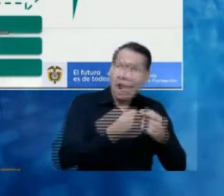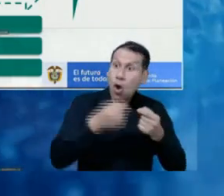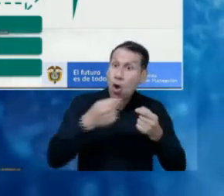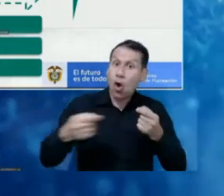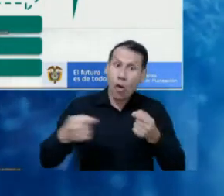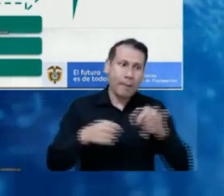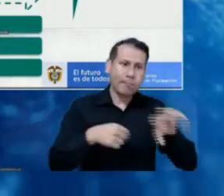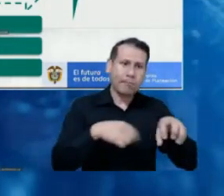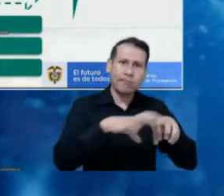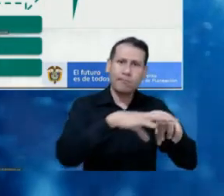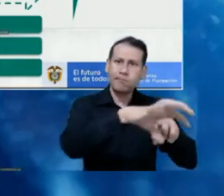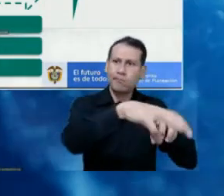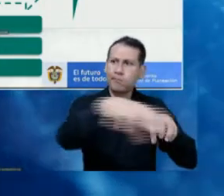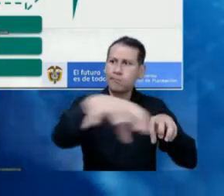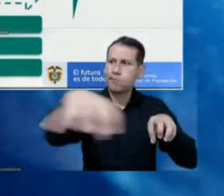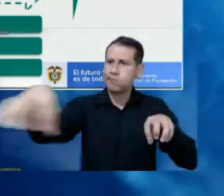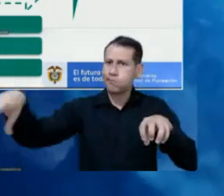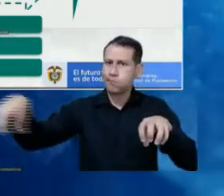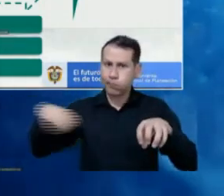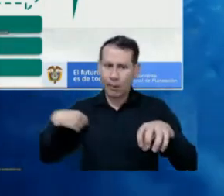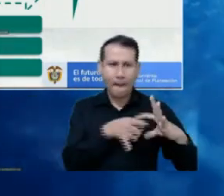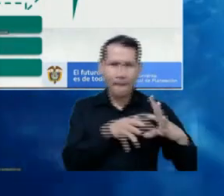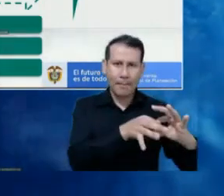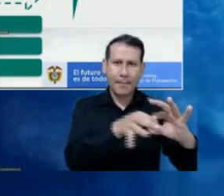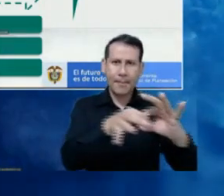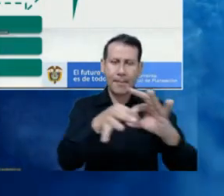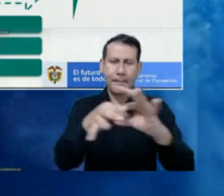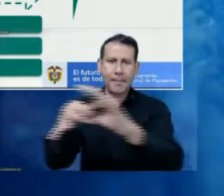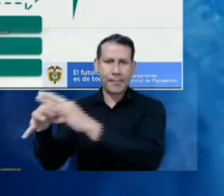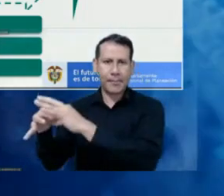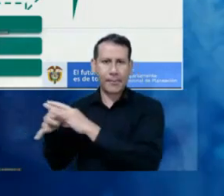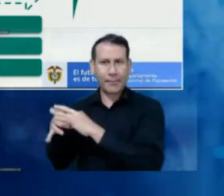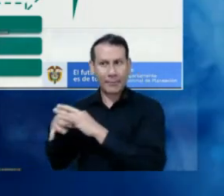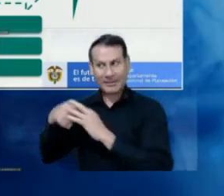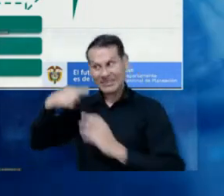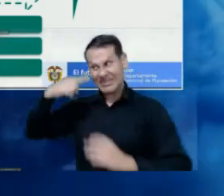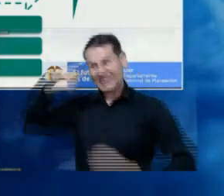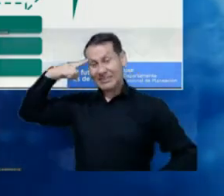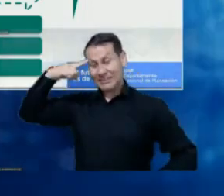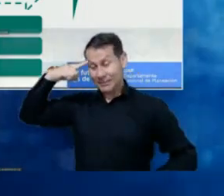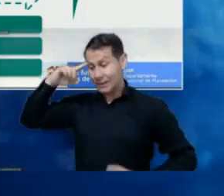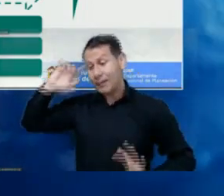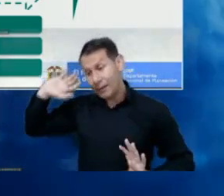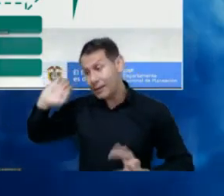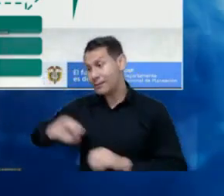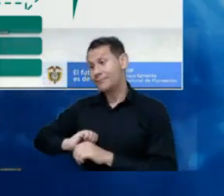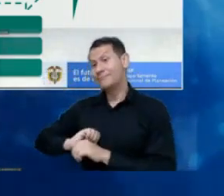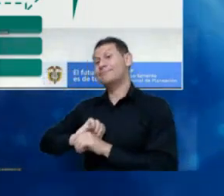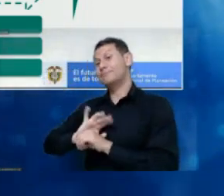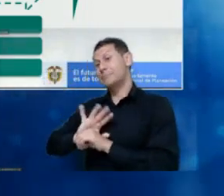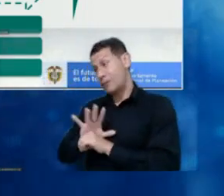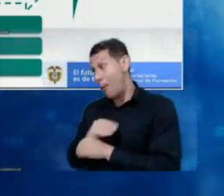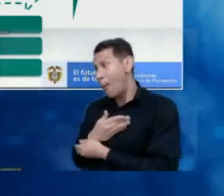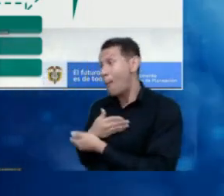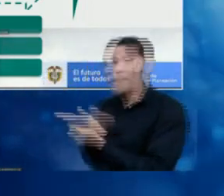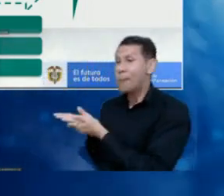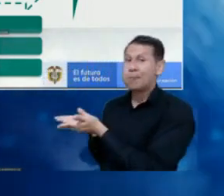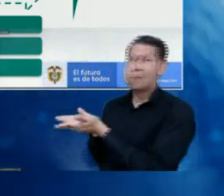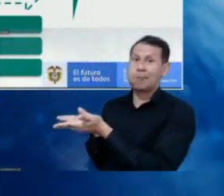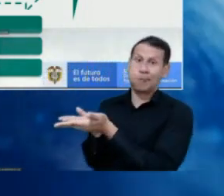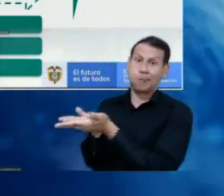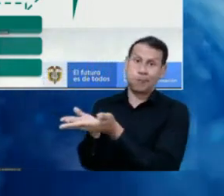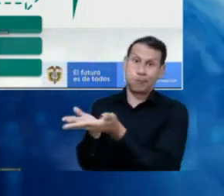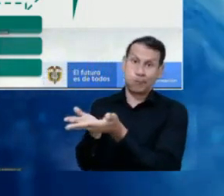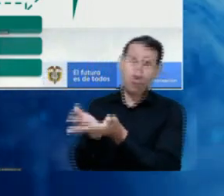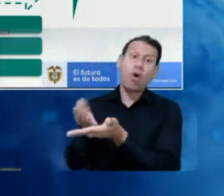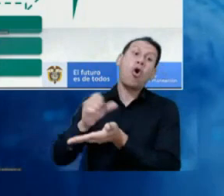economy. So, that is a challenge that we have before us, not even during